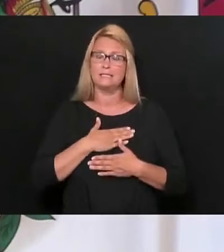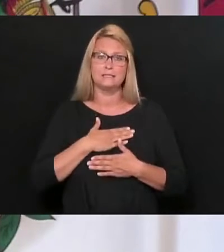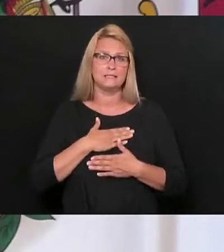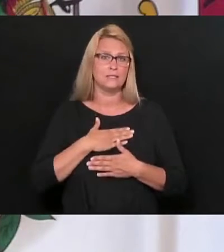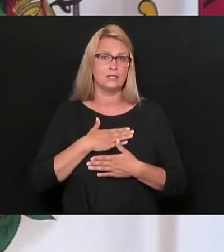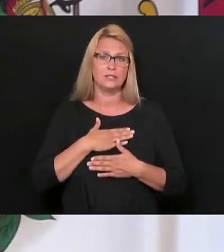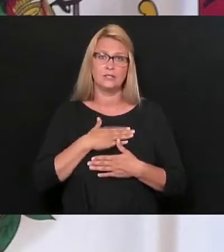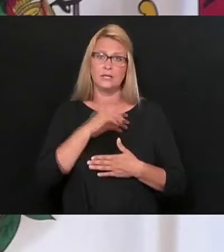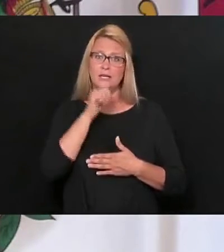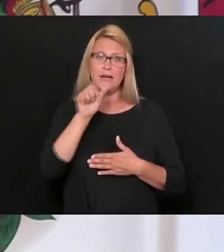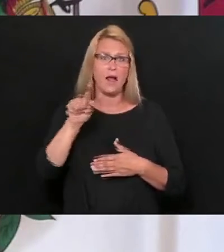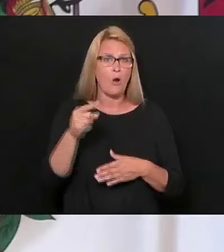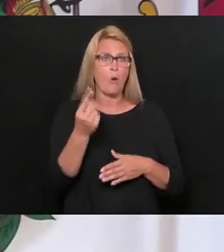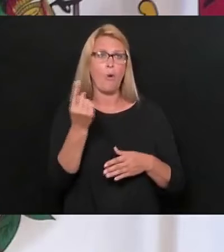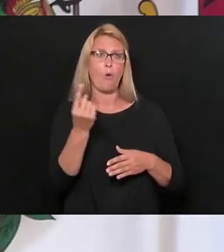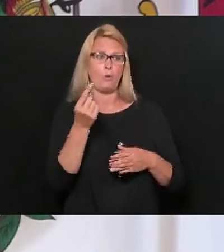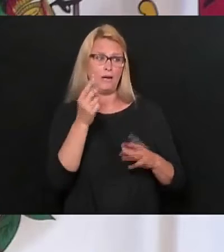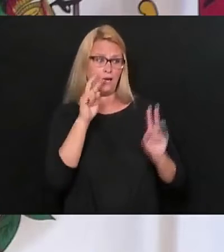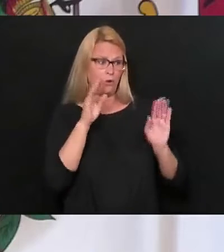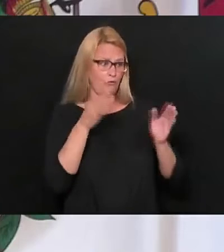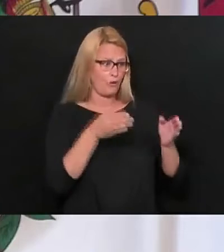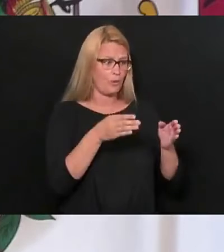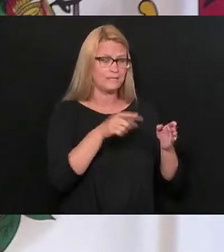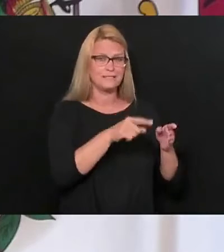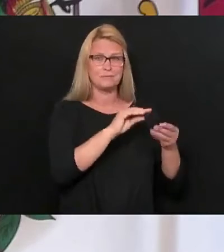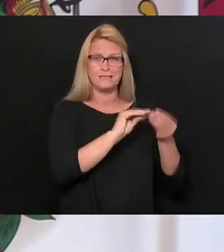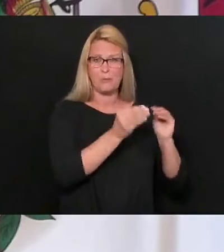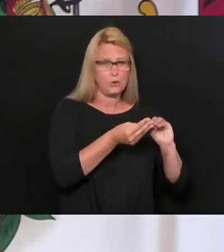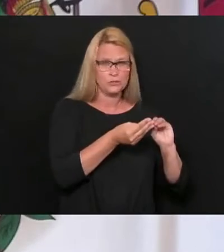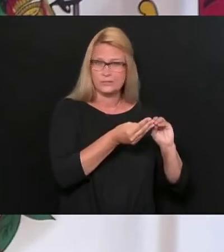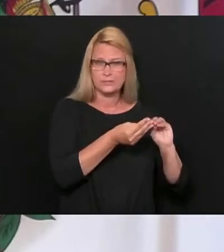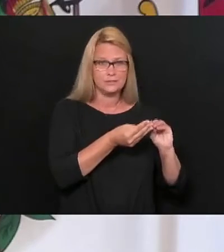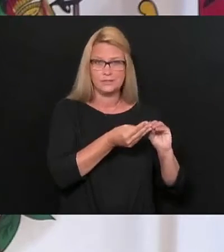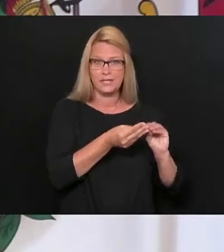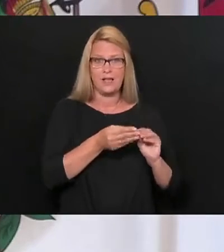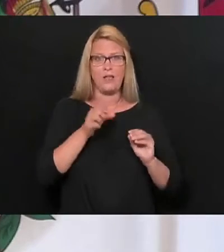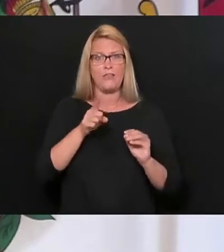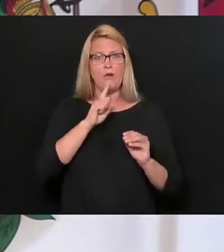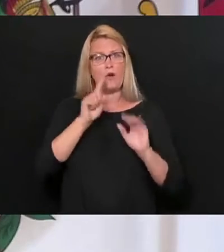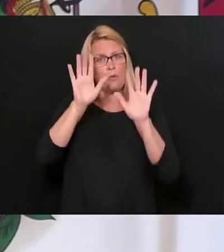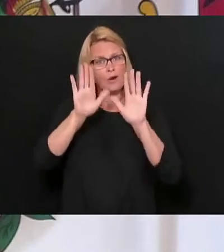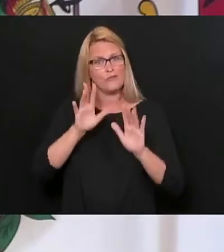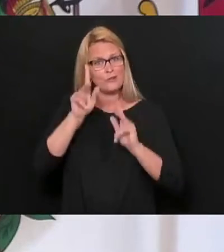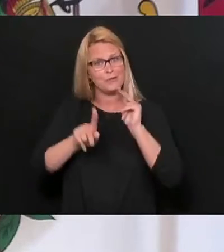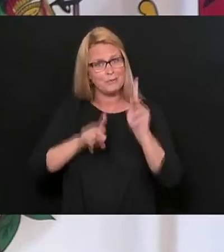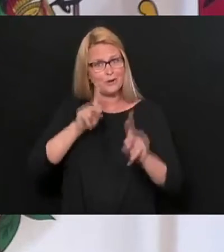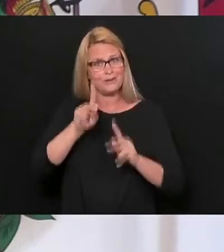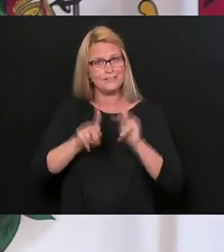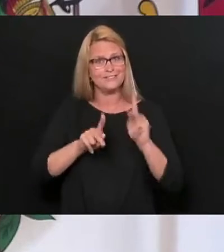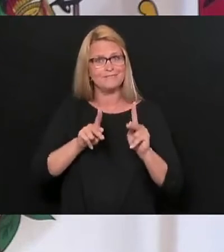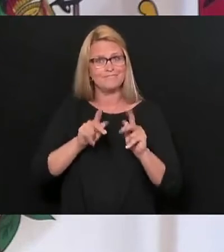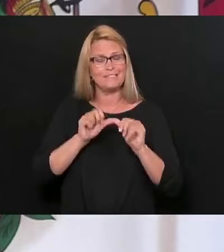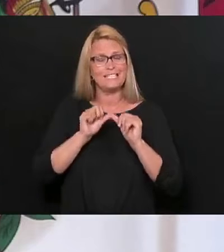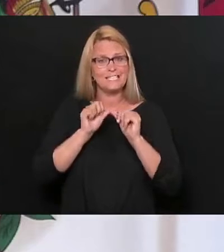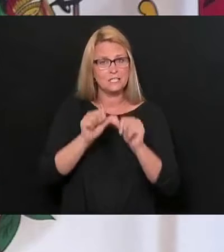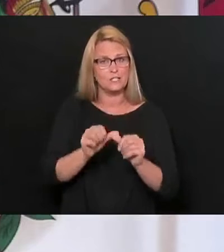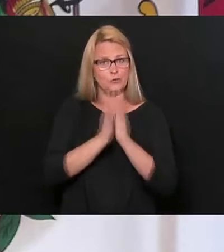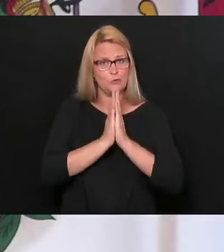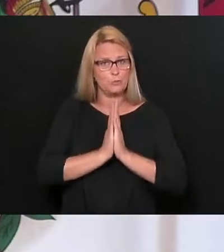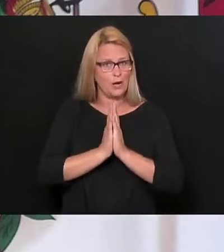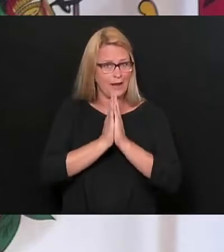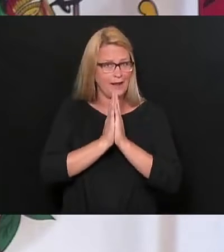as a statistic. We've got to remember these are great West Virginians and please keep them in your prayers,